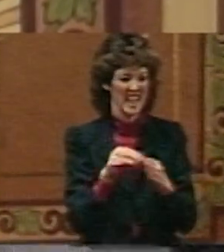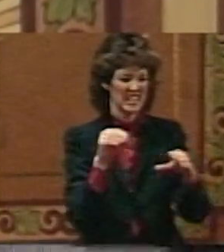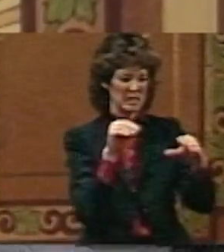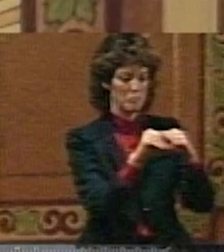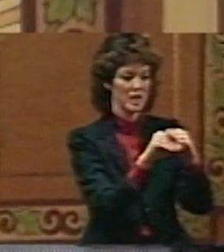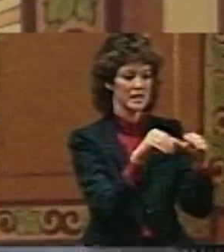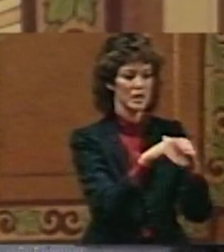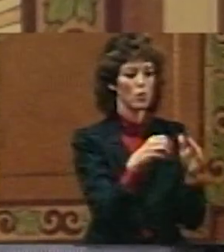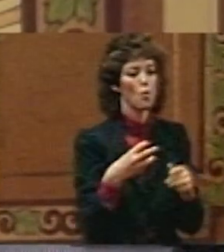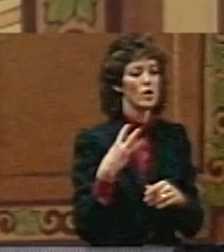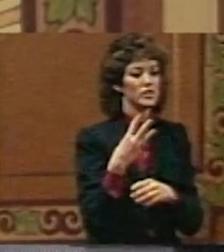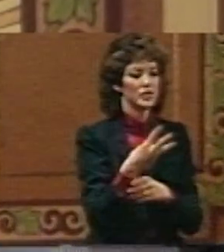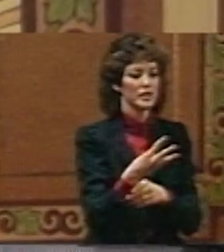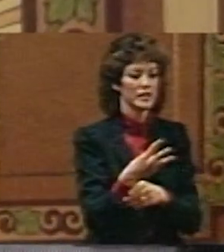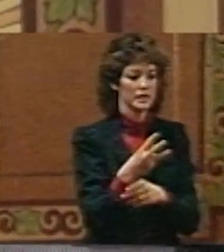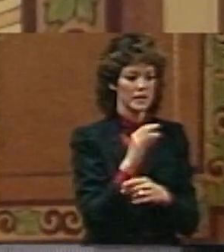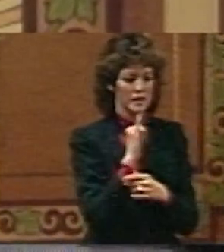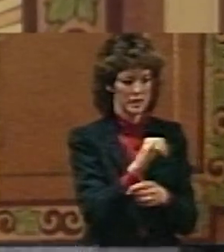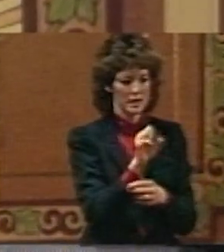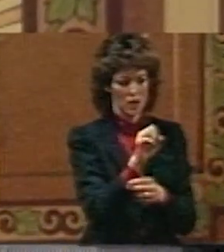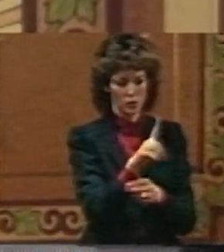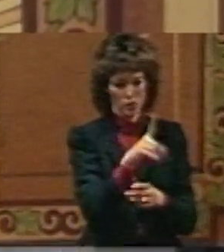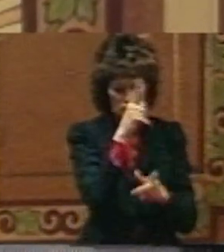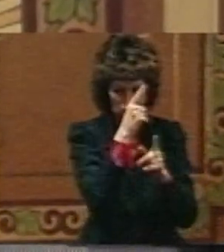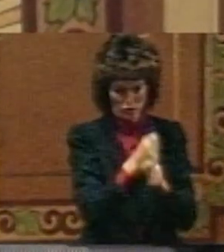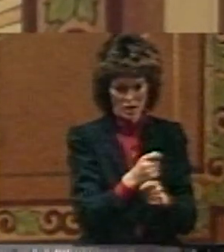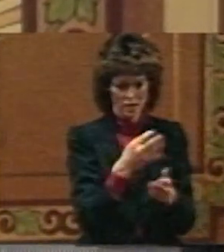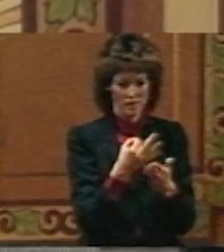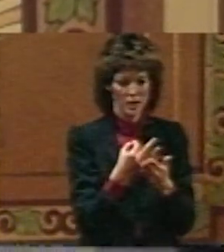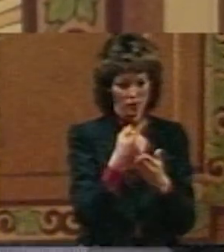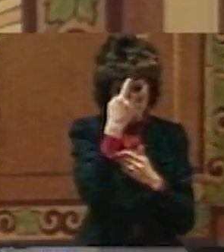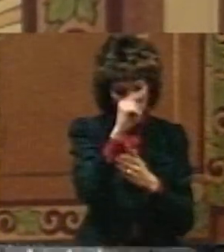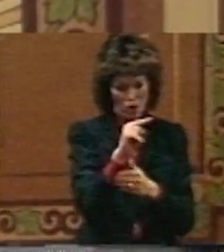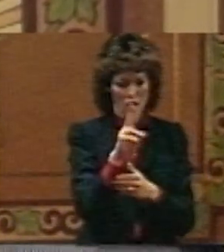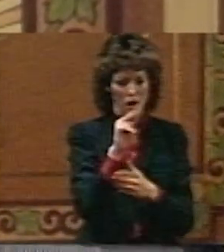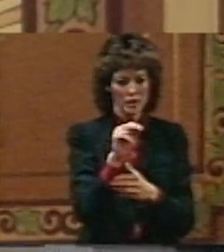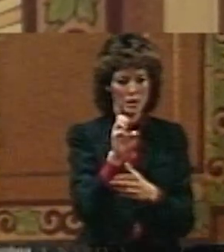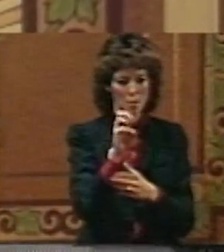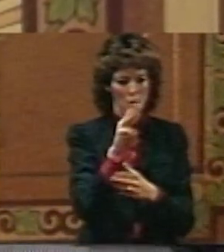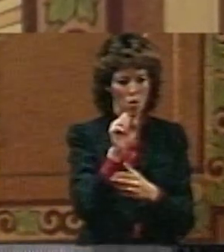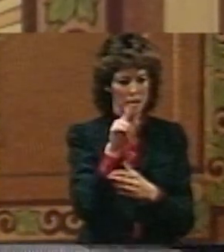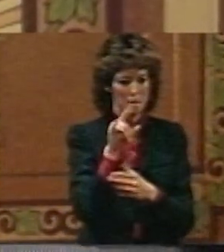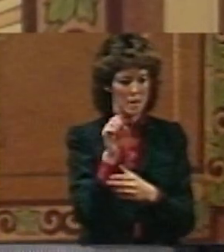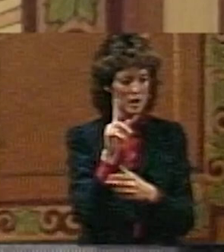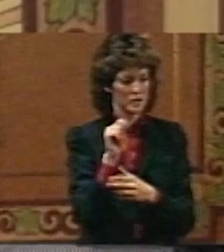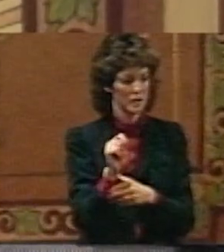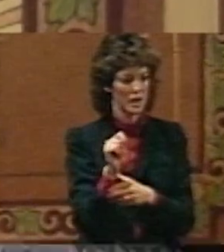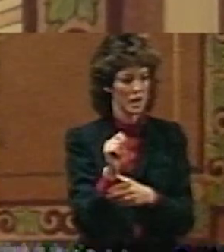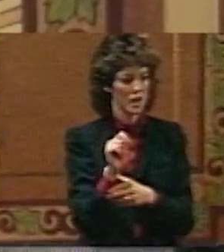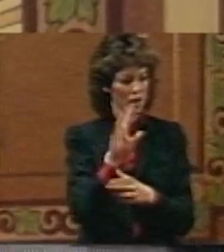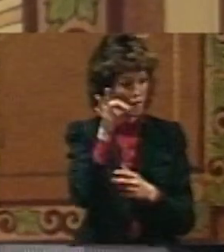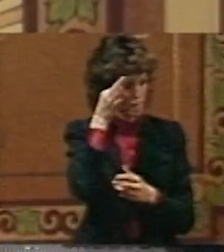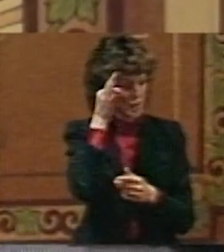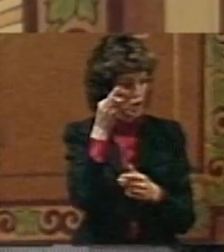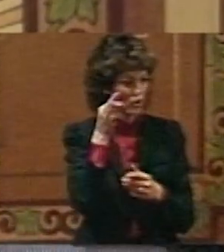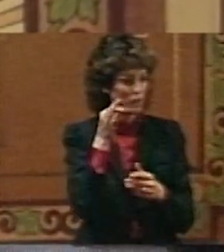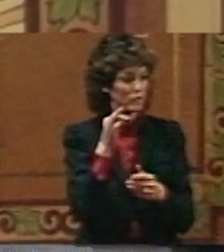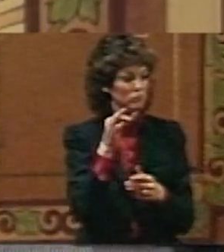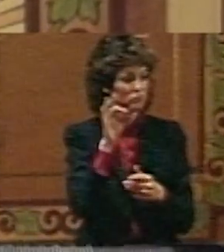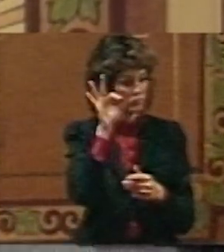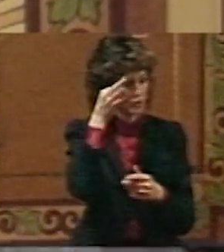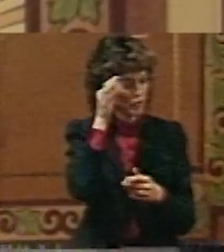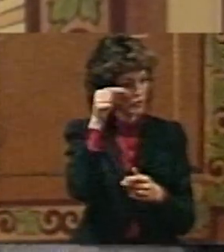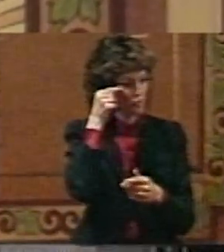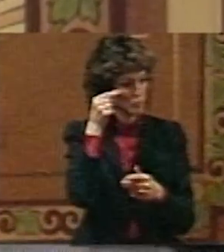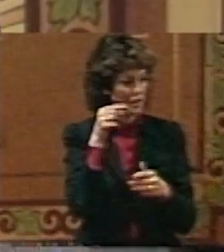Washington constitutes South Dakota's trust fund for unemployment. The federal government invests it, and it makes up the